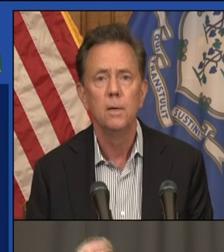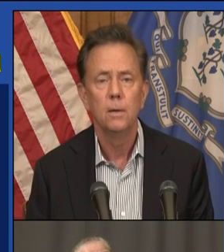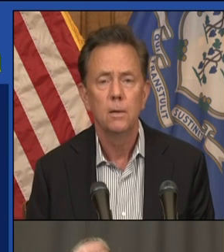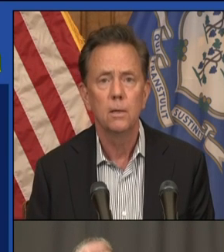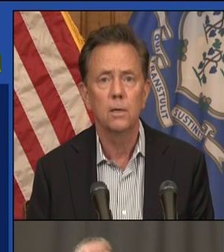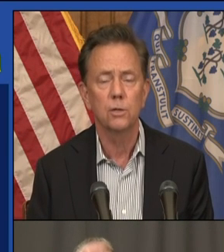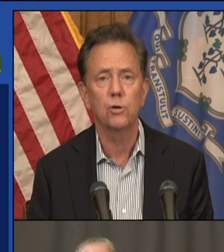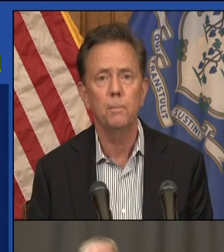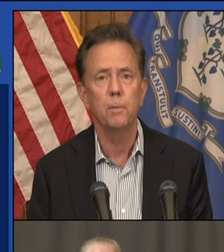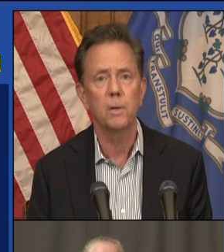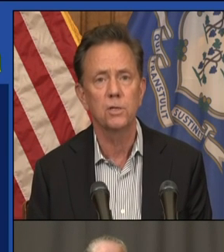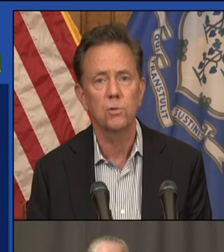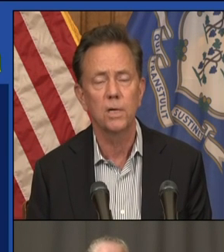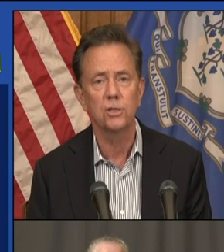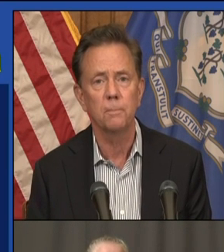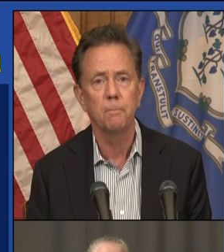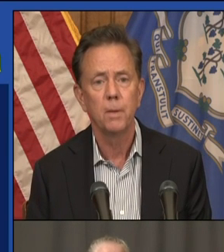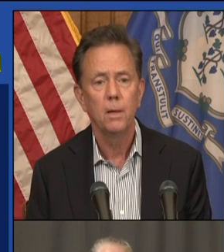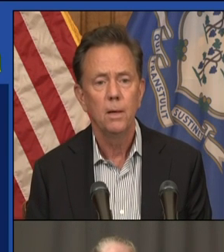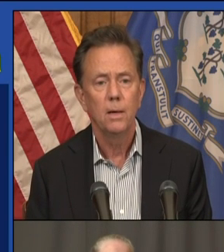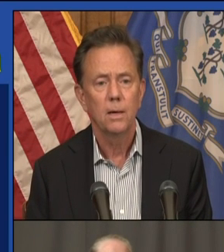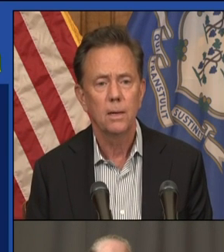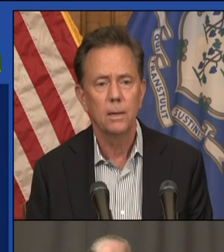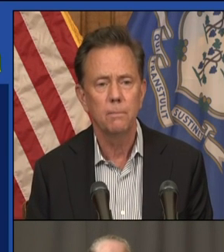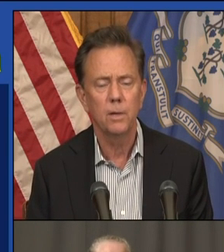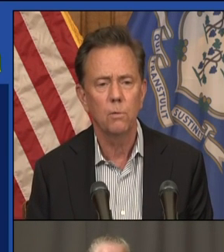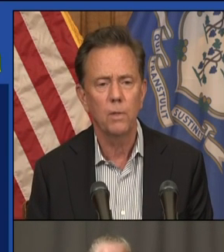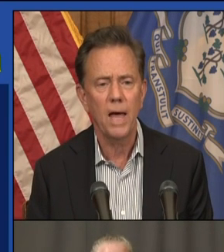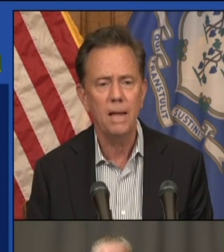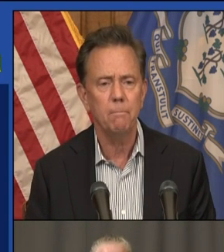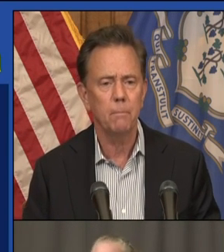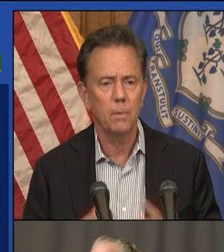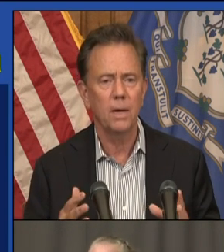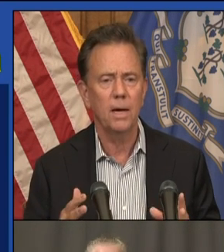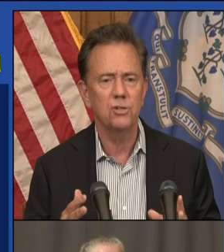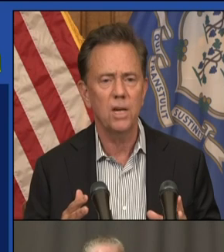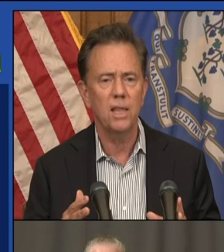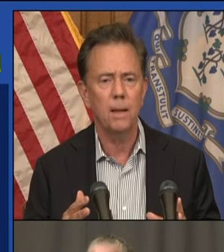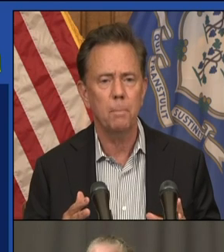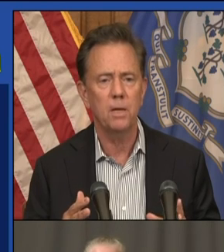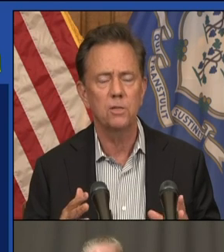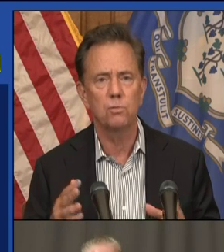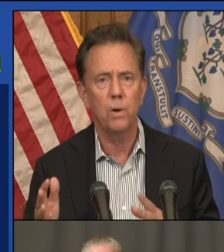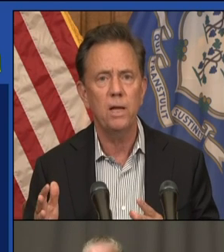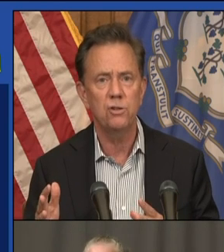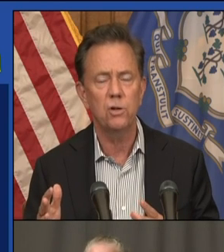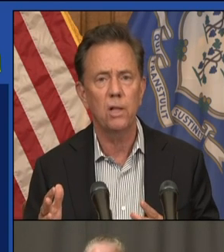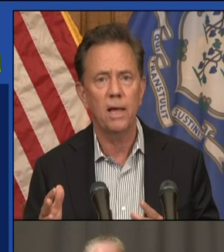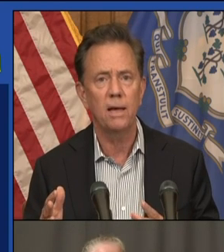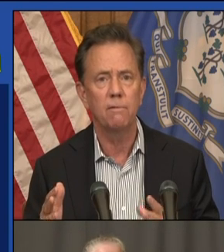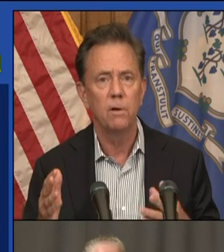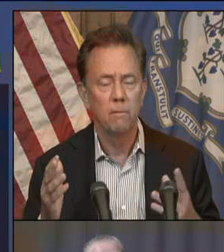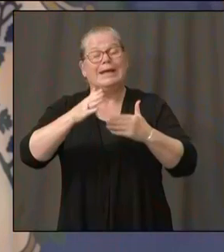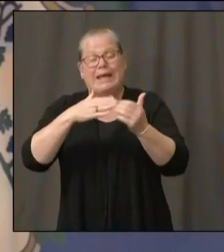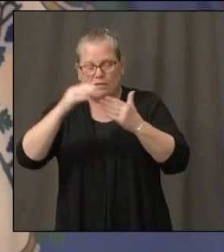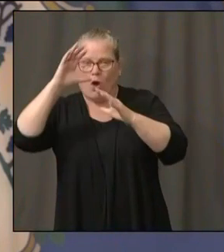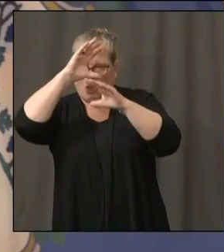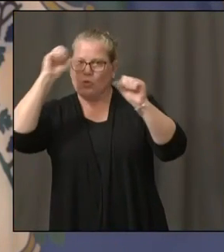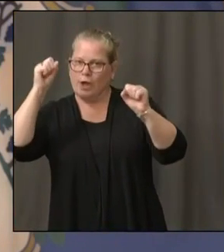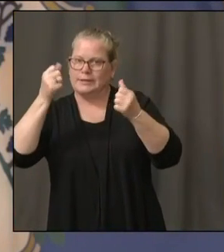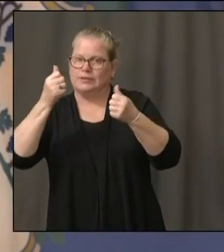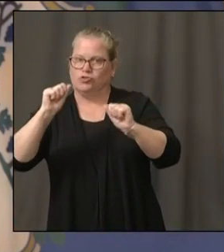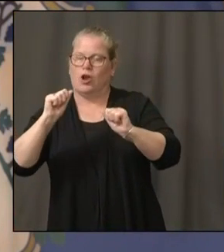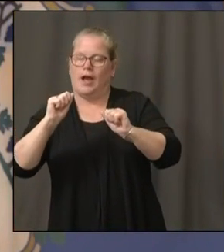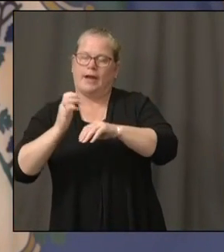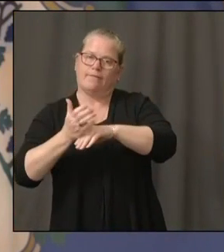the Trump administration. You know, with that, I say that because we still have very